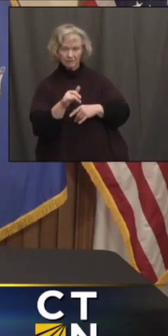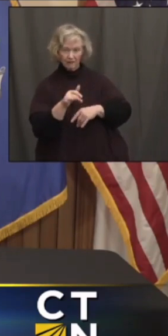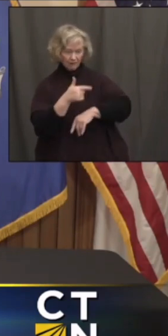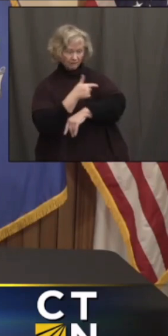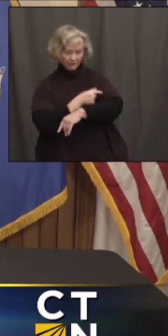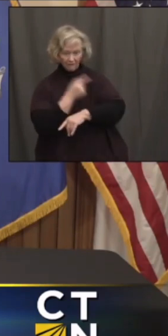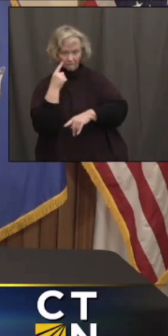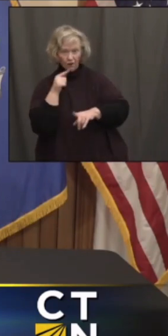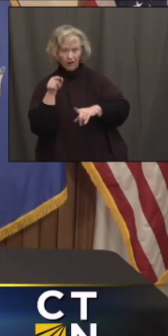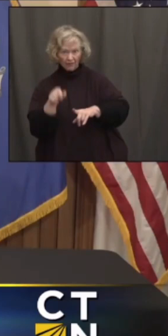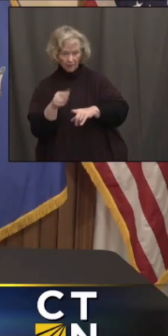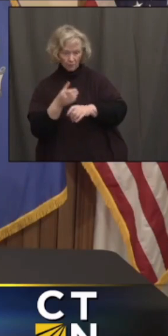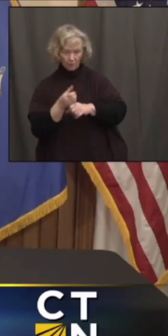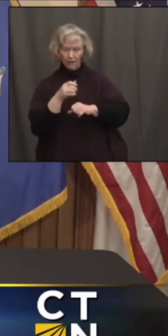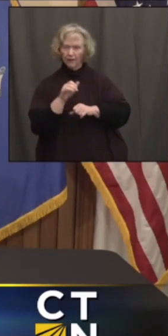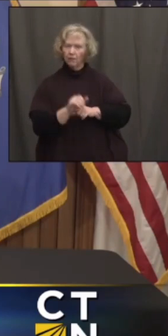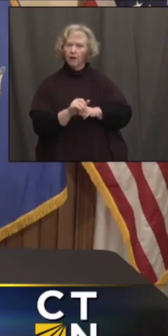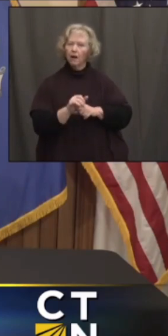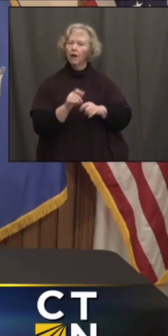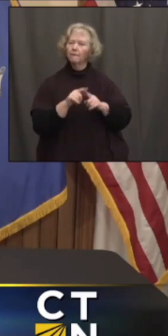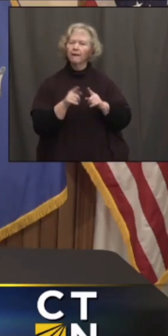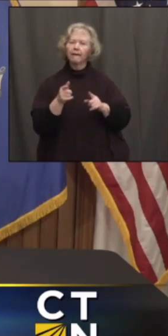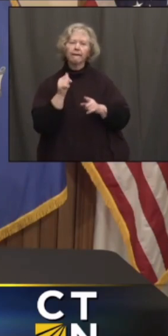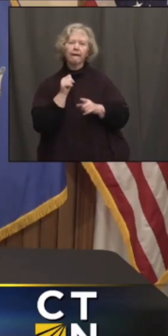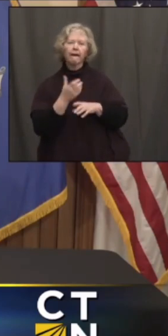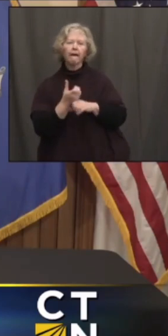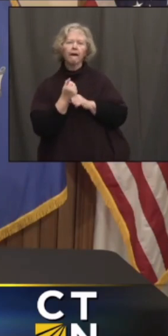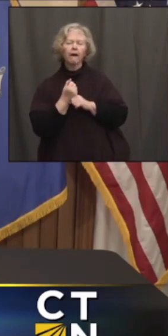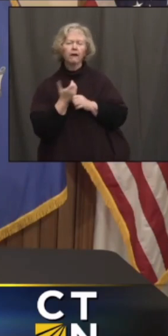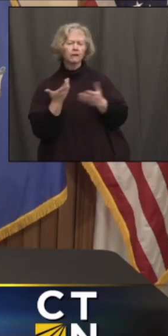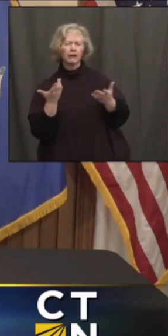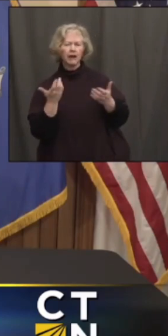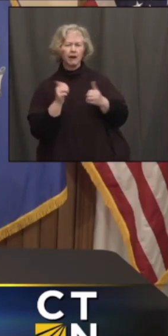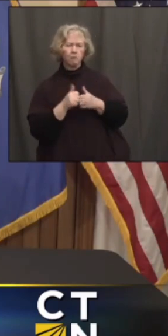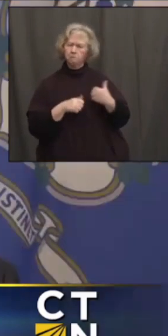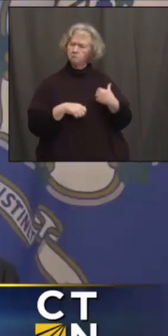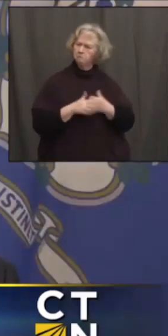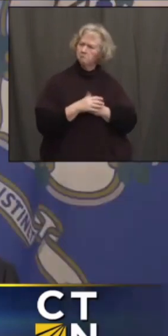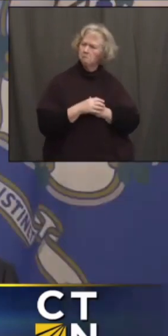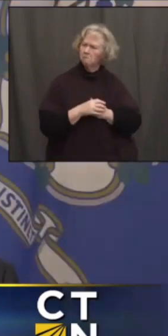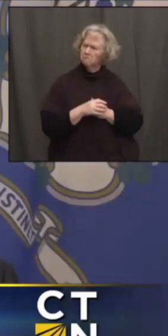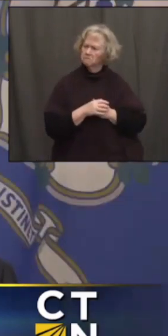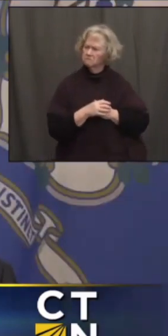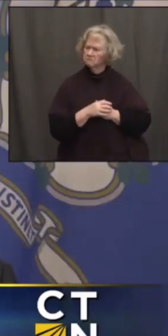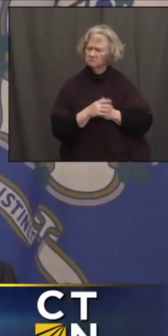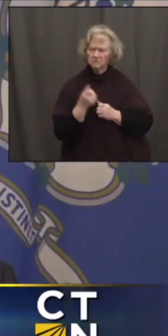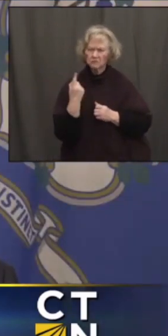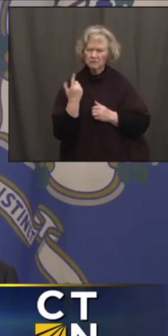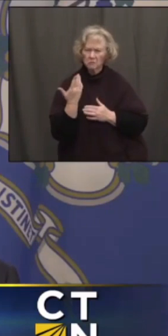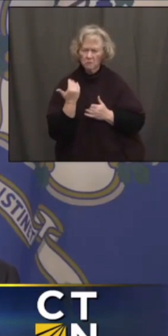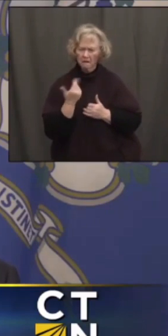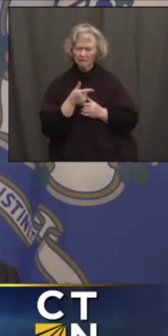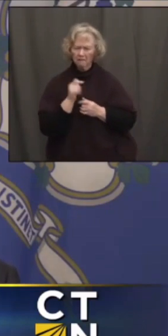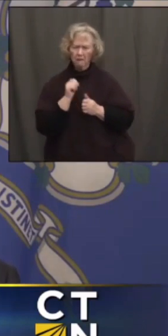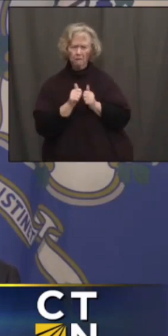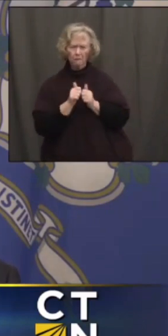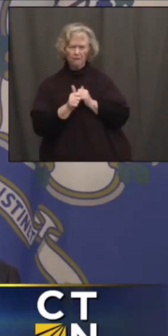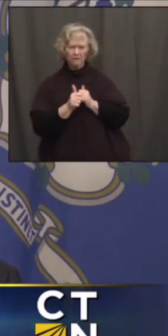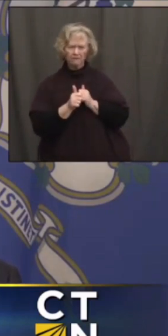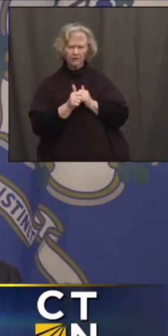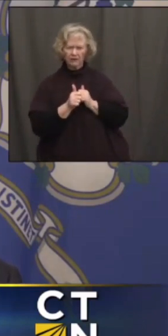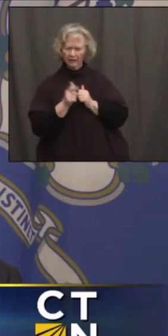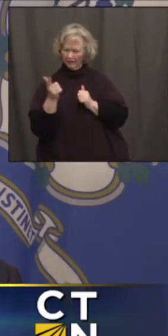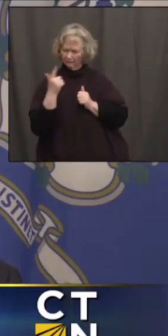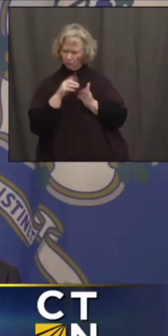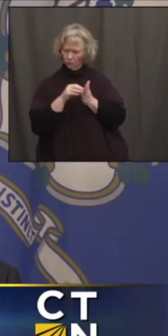the system to receive one but doesn't? Well, I don't know why you weren't able to qualify because you postulated what your